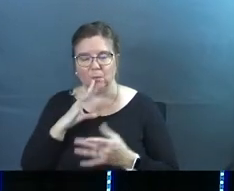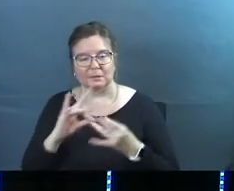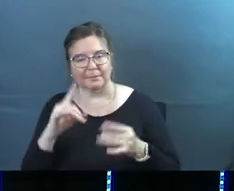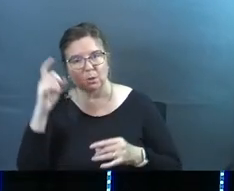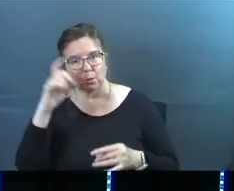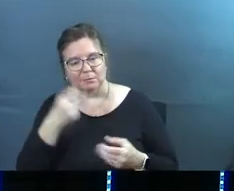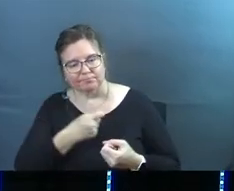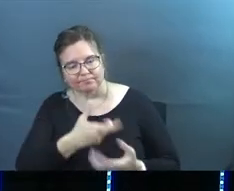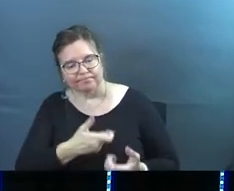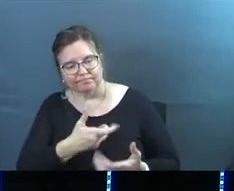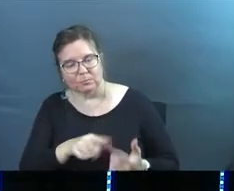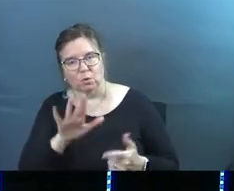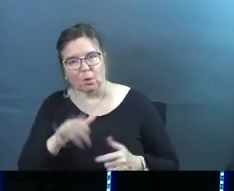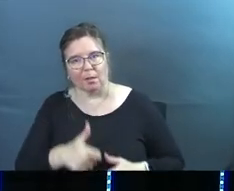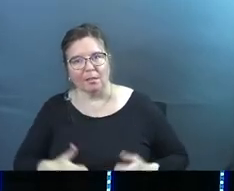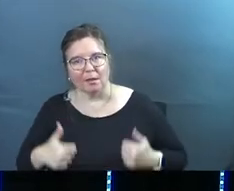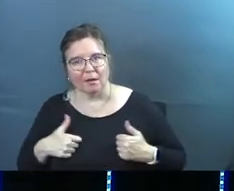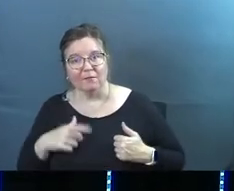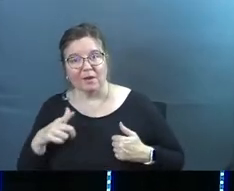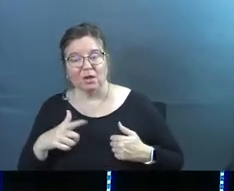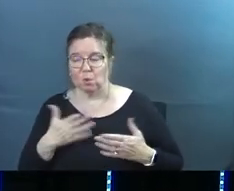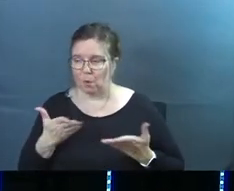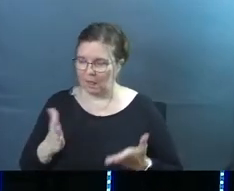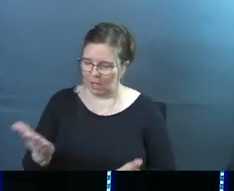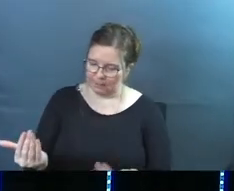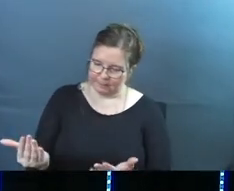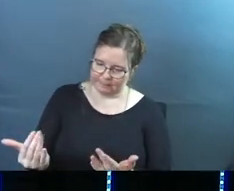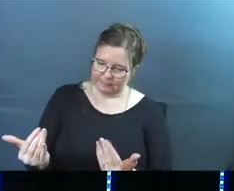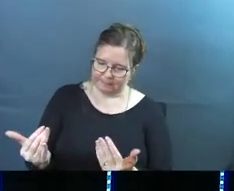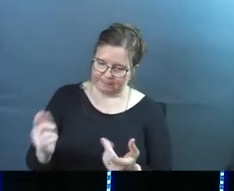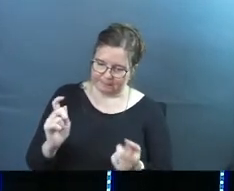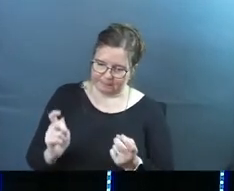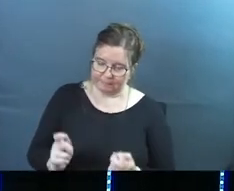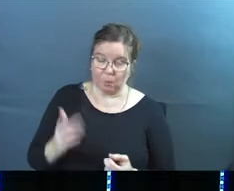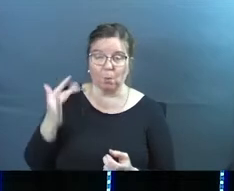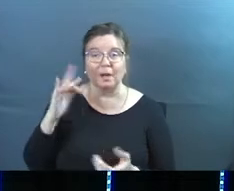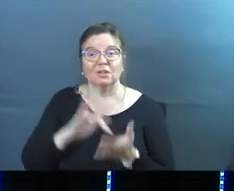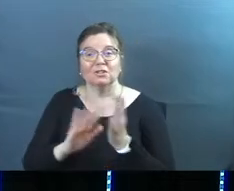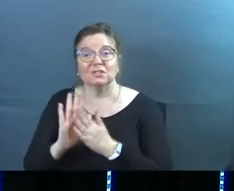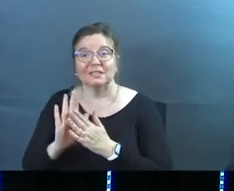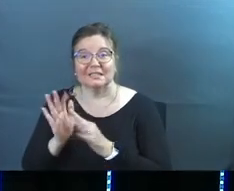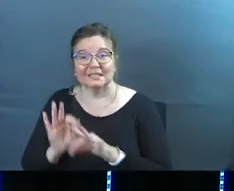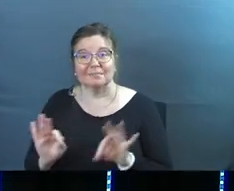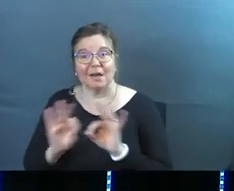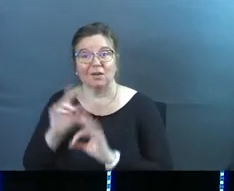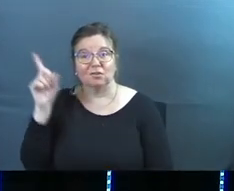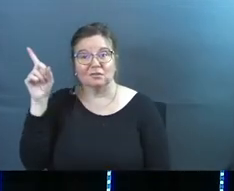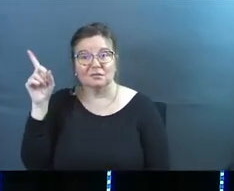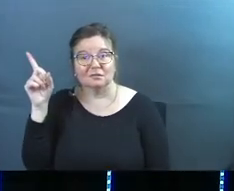speak wisdom into your life. And you're going to allow them to come in and do that. Why? Because Jesus matters.